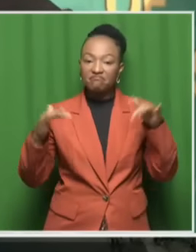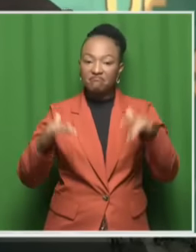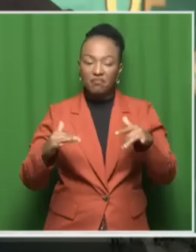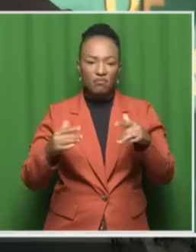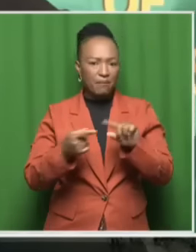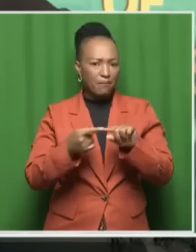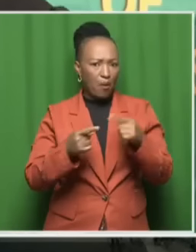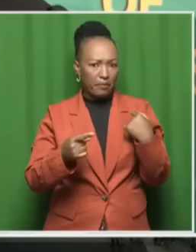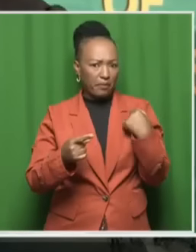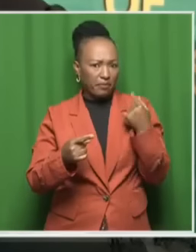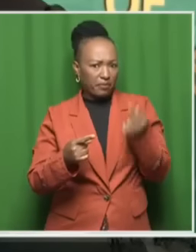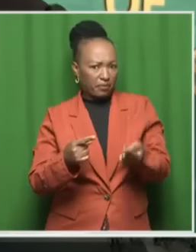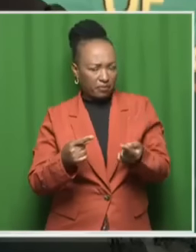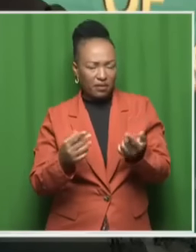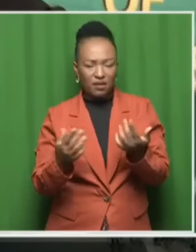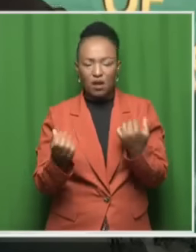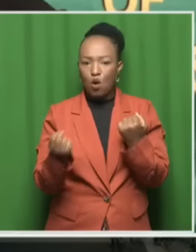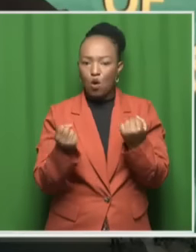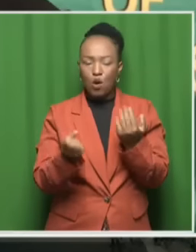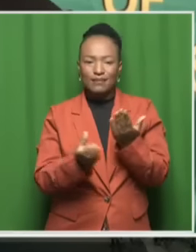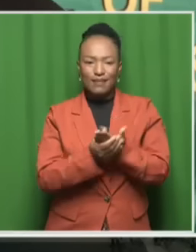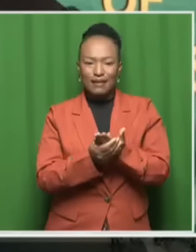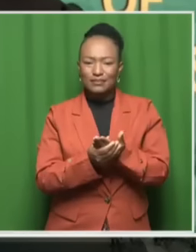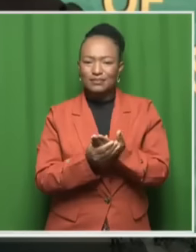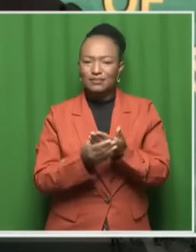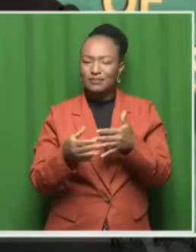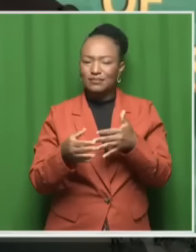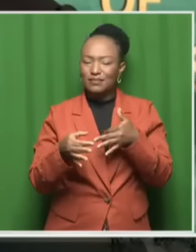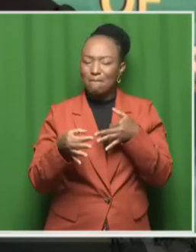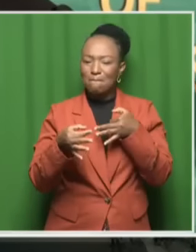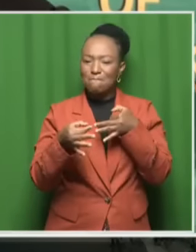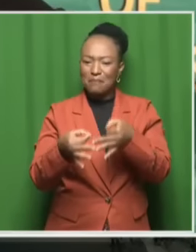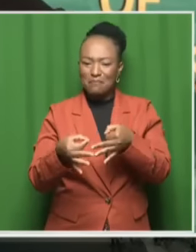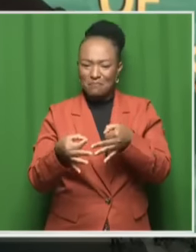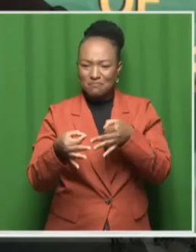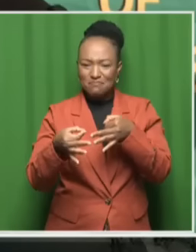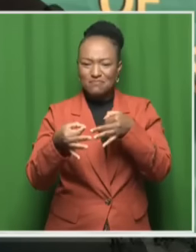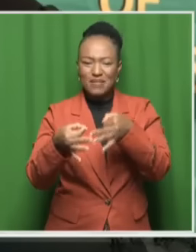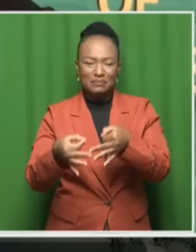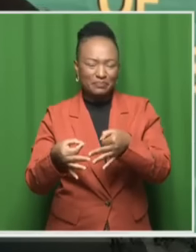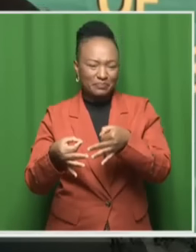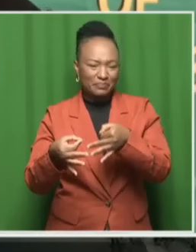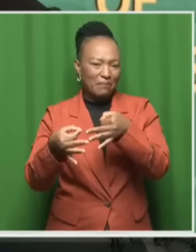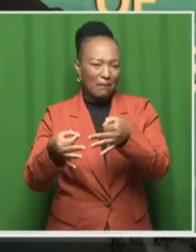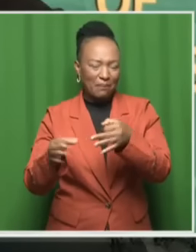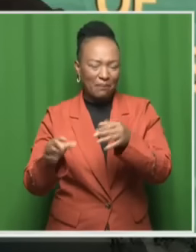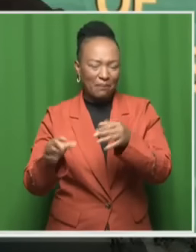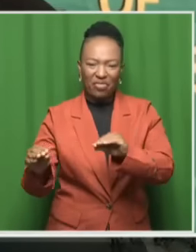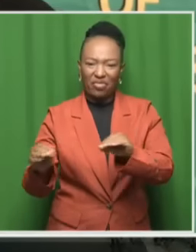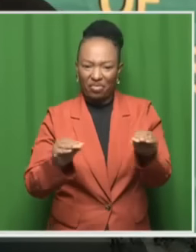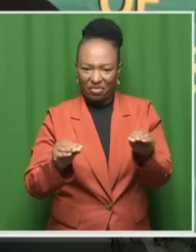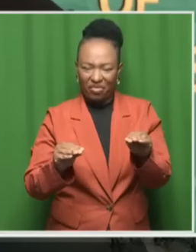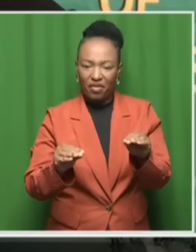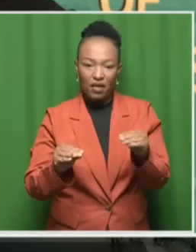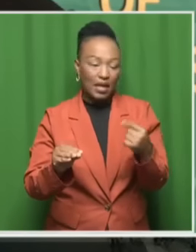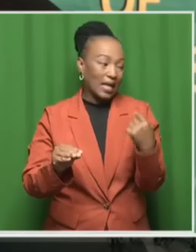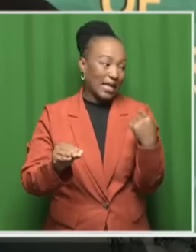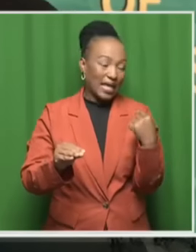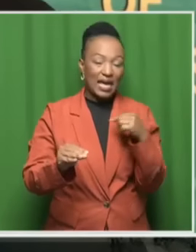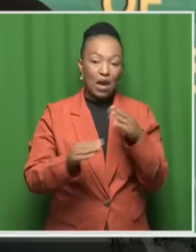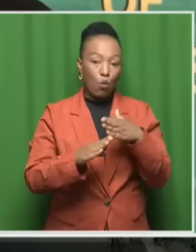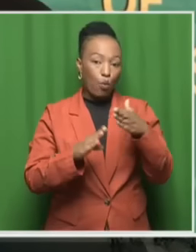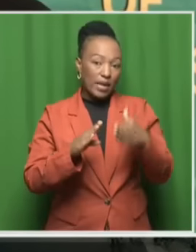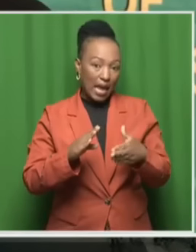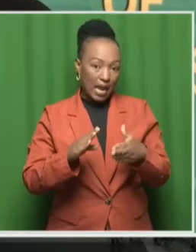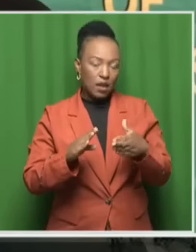has been marked by delay after delay, but of course this past weekend marking 10 years since Senza